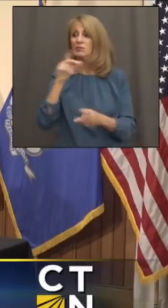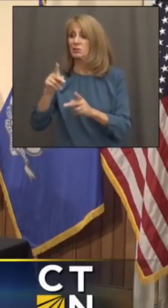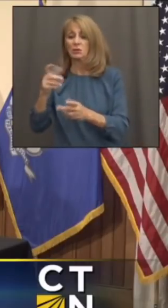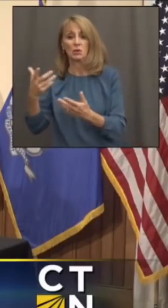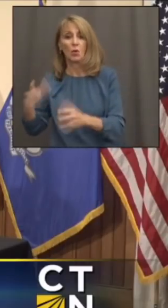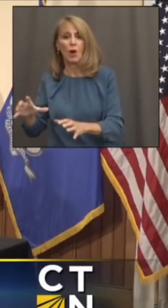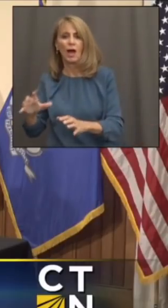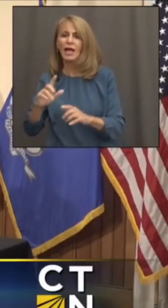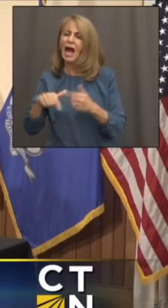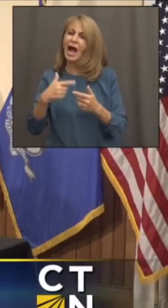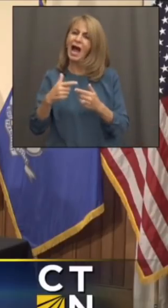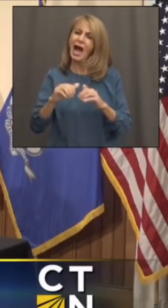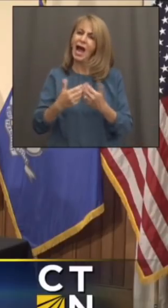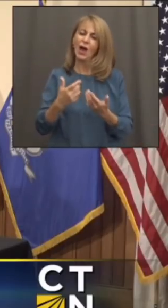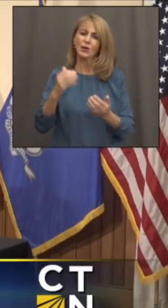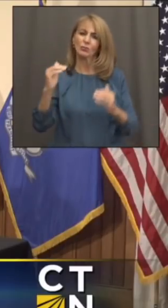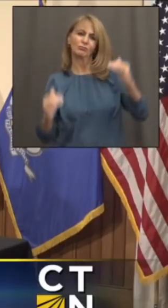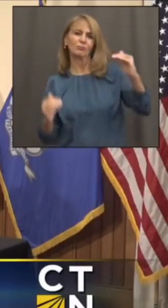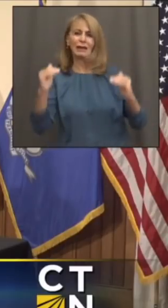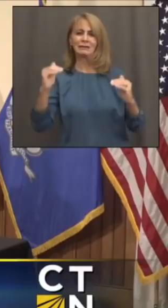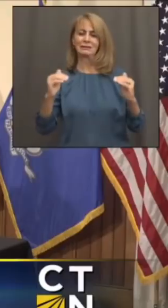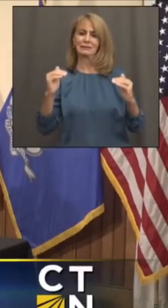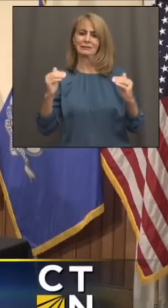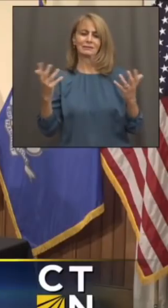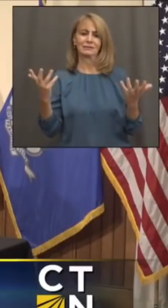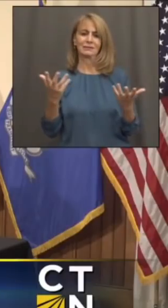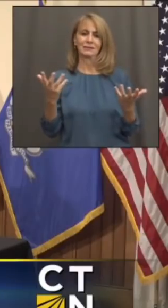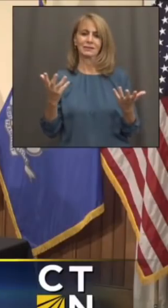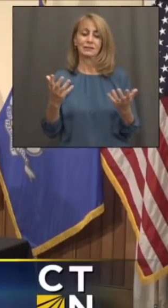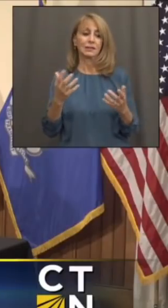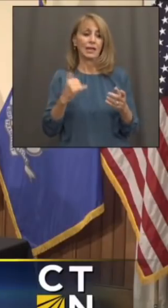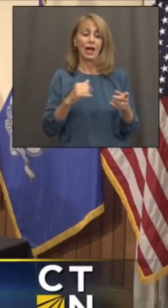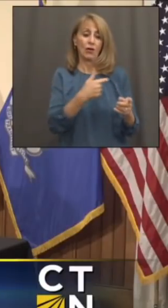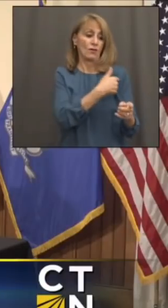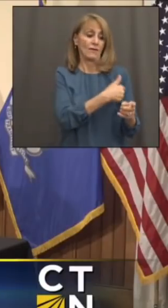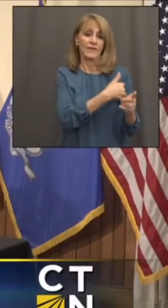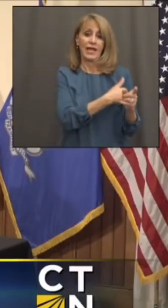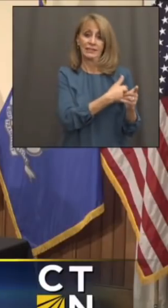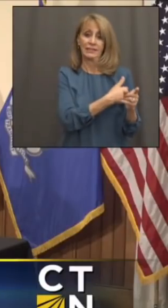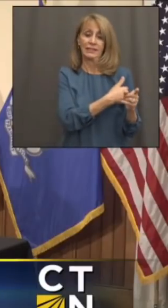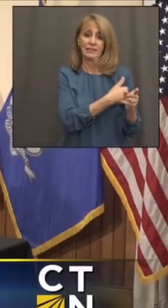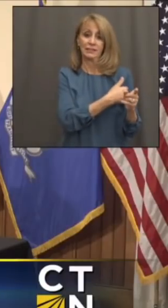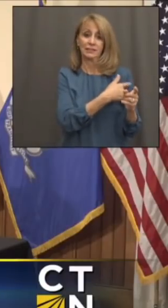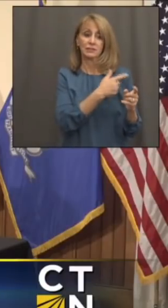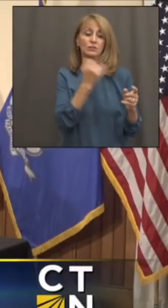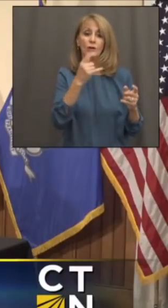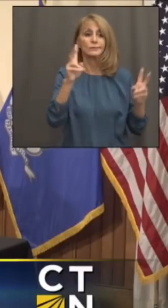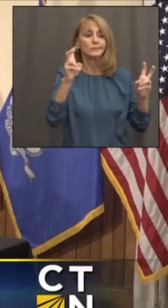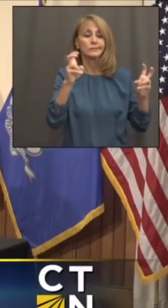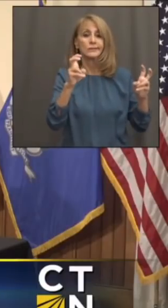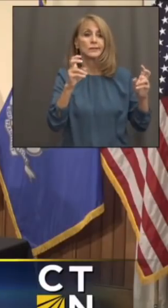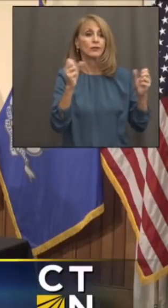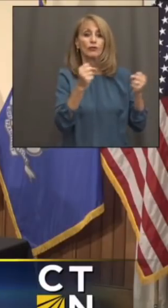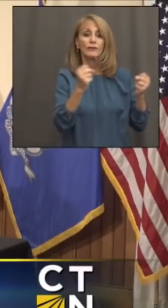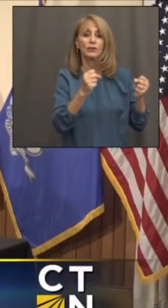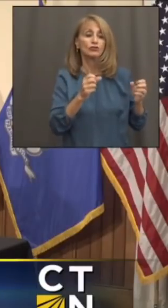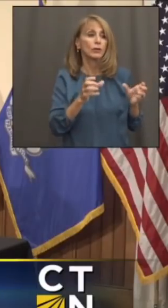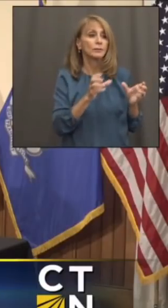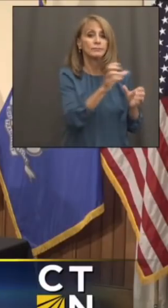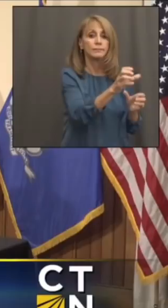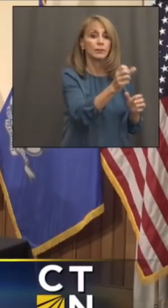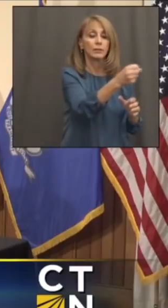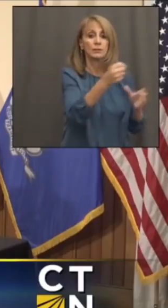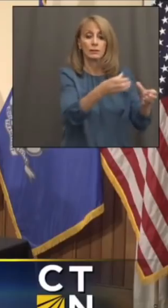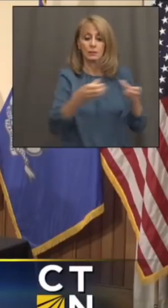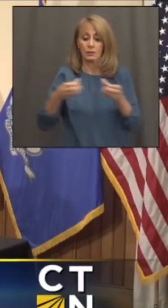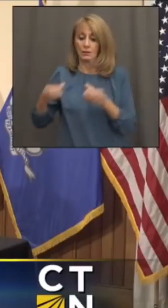there any way to prevent that, especially with the vaccines? If they're being frozen or if they're in the refrigerators, they come out,